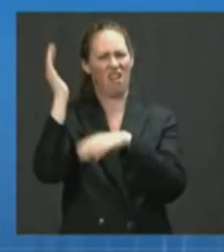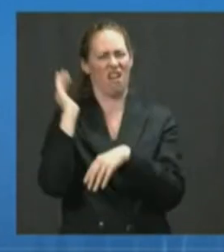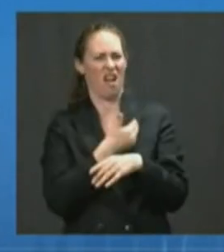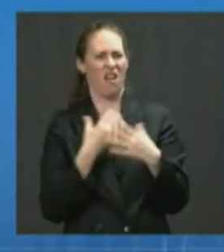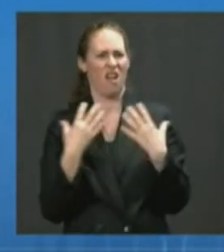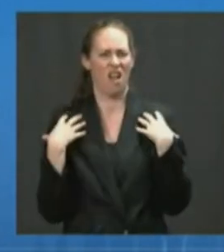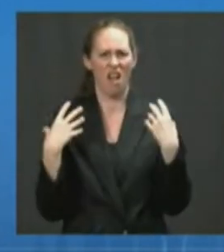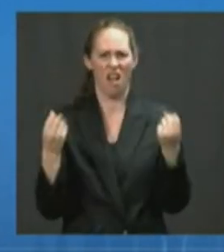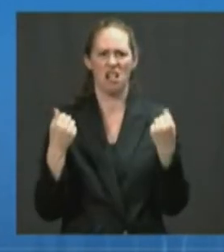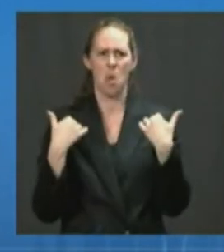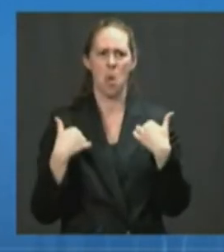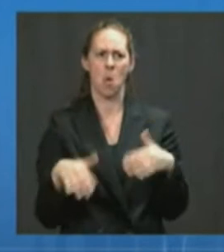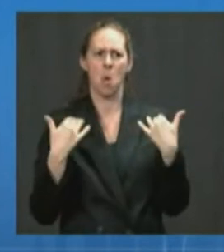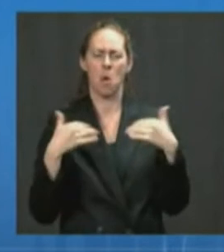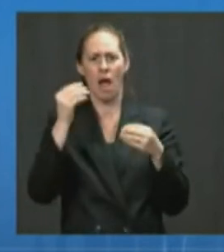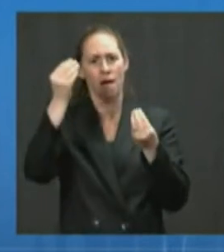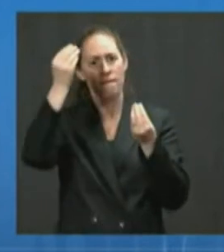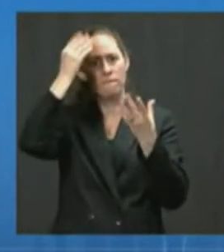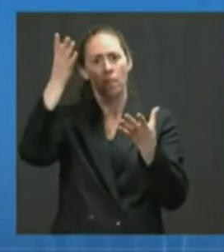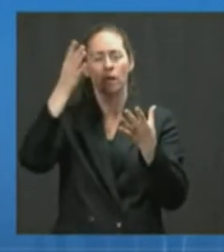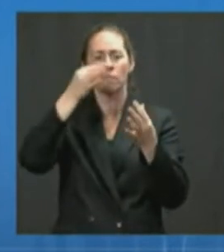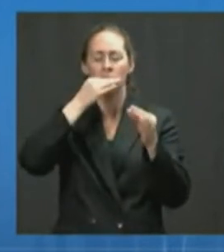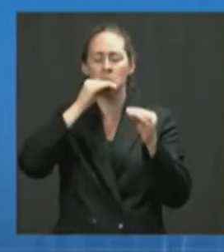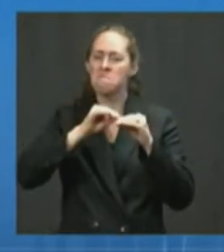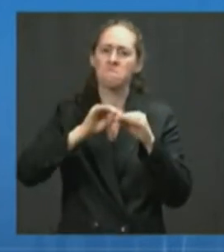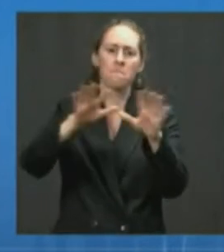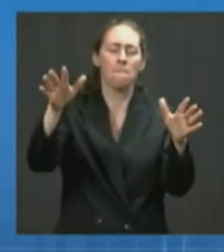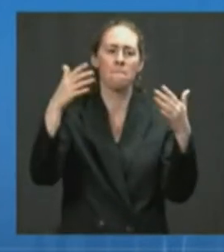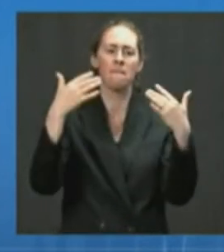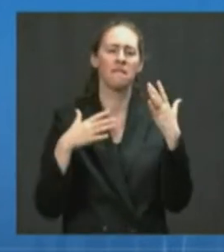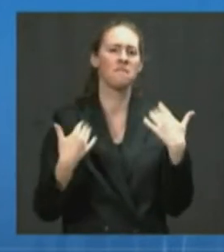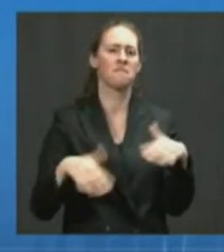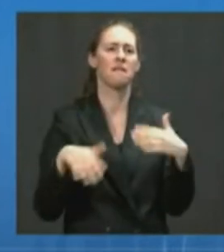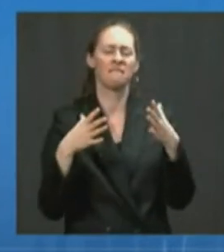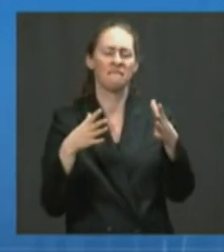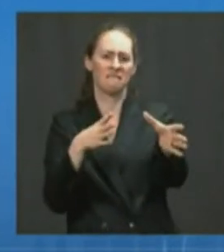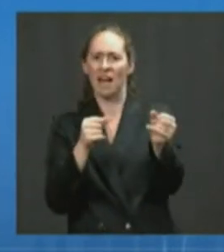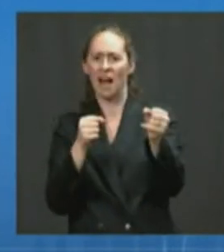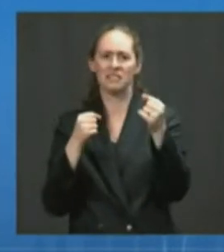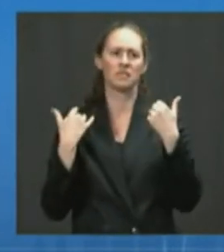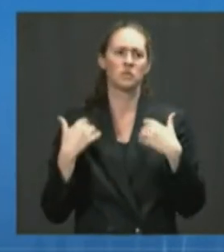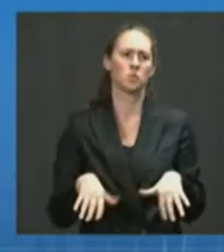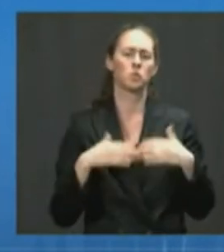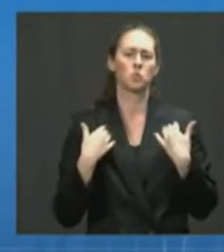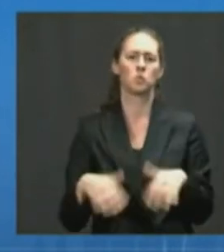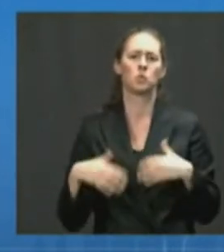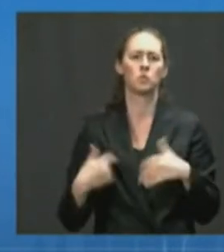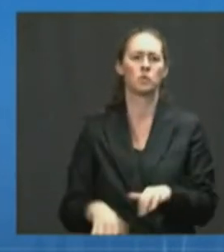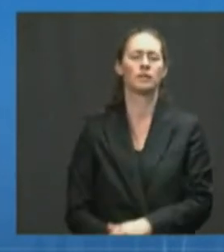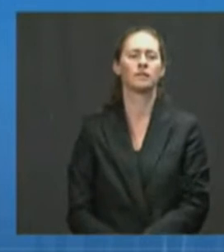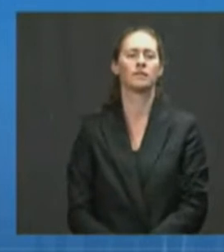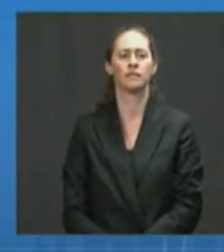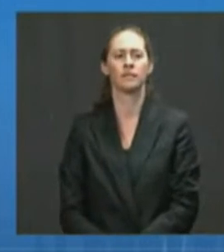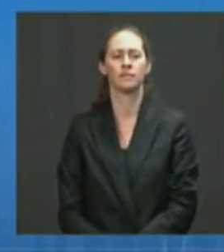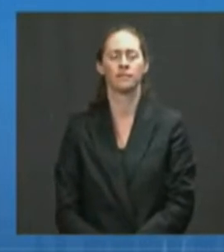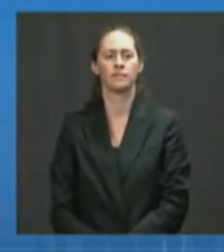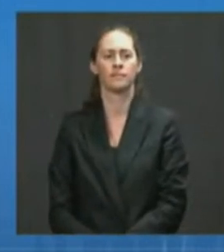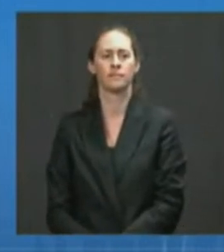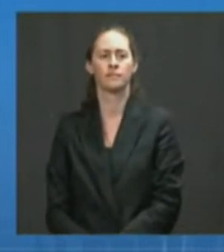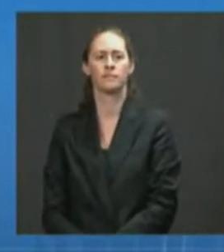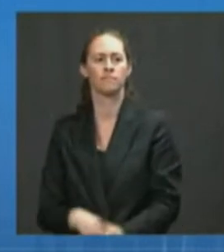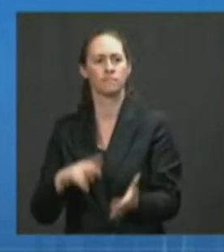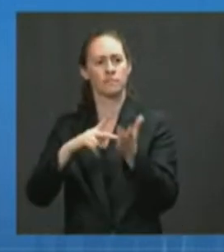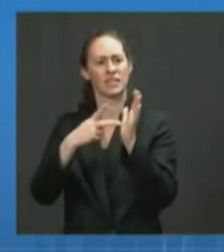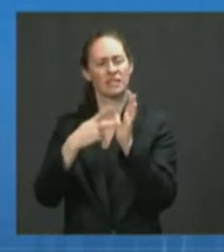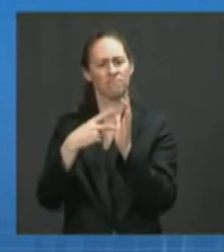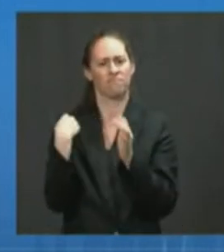sophistication with which it is spreading is unprecedented. I will not hesitate to say that and to call for greater accountability and action